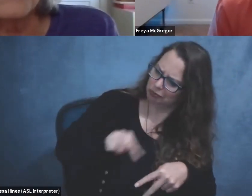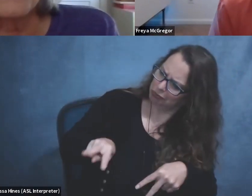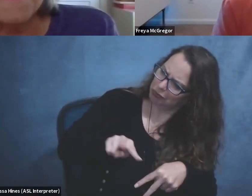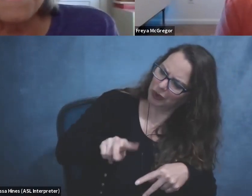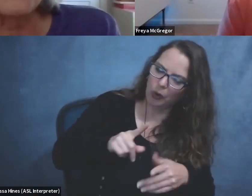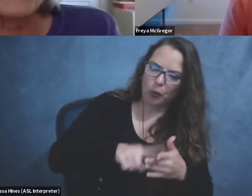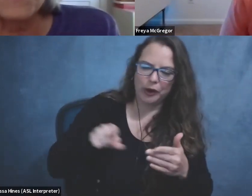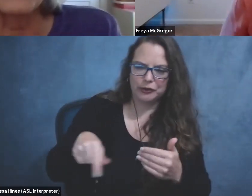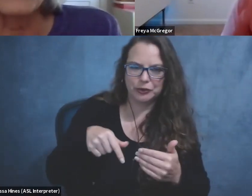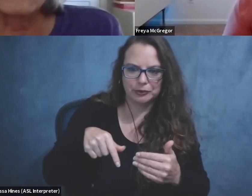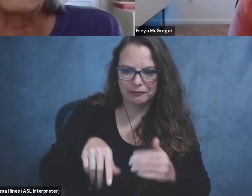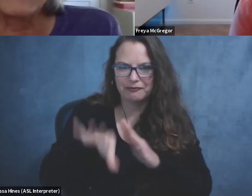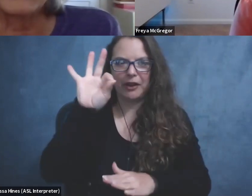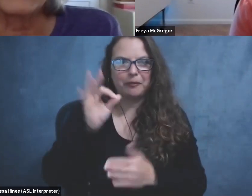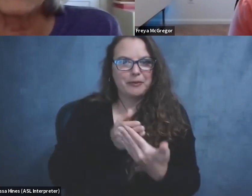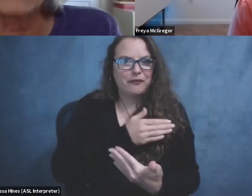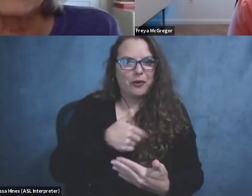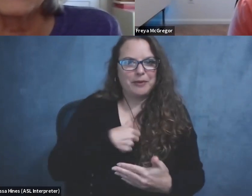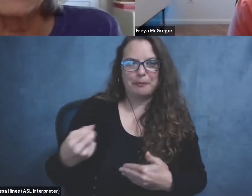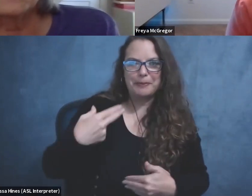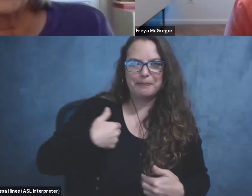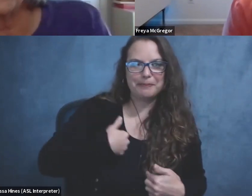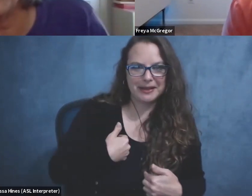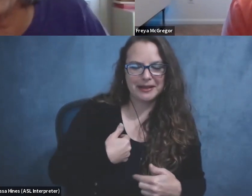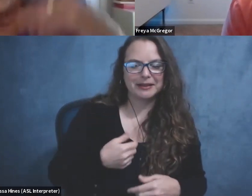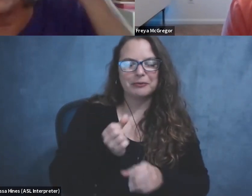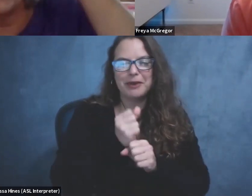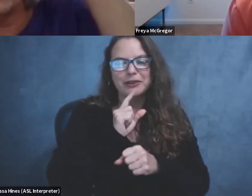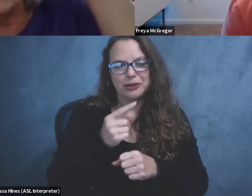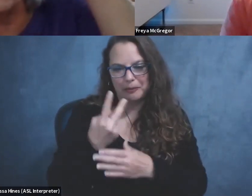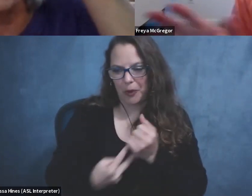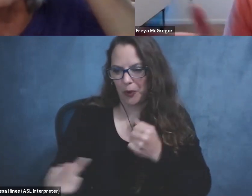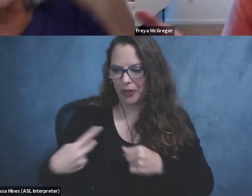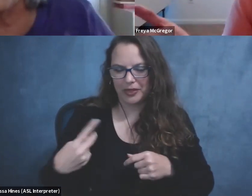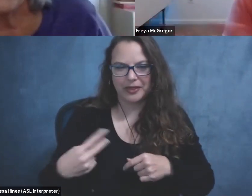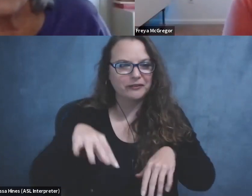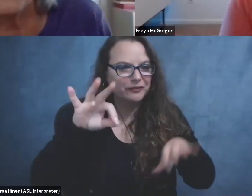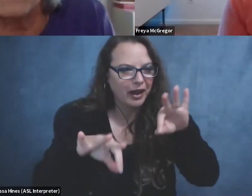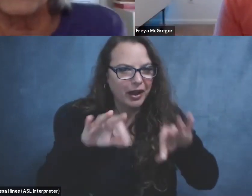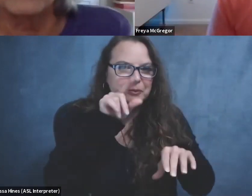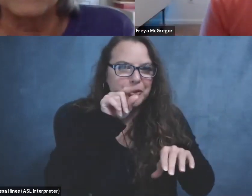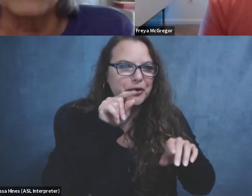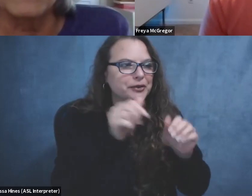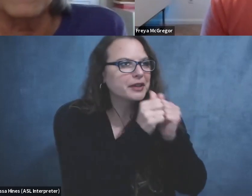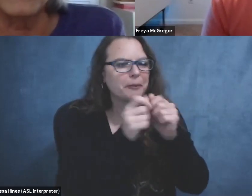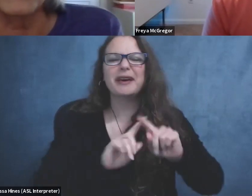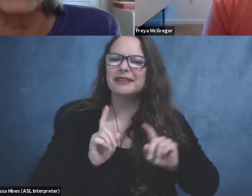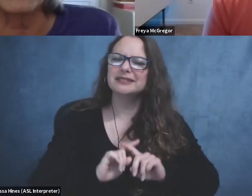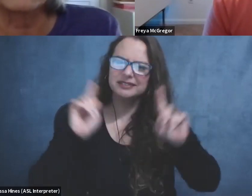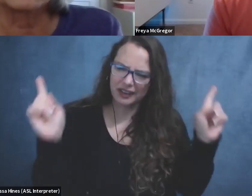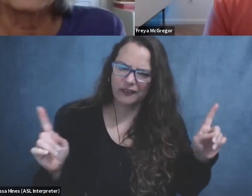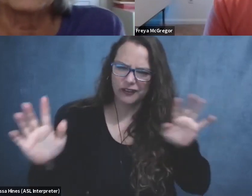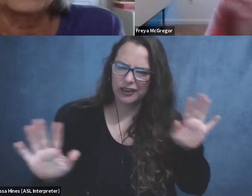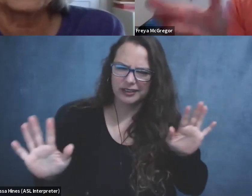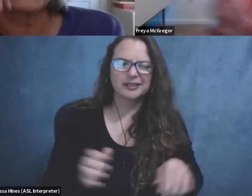into before I did or, or, um, making sure that we were both finding birds together, but differently. We, I felt like it, um,